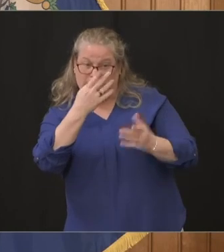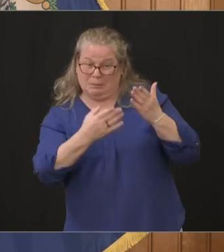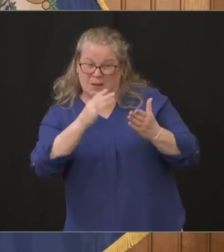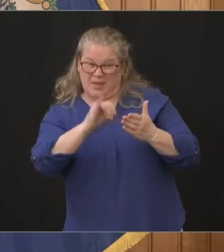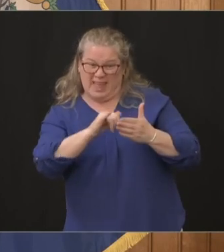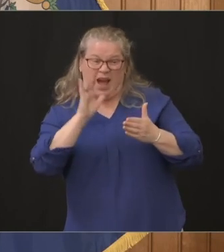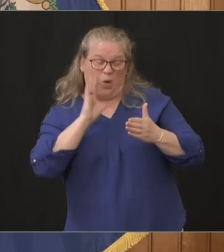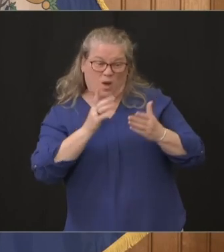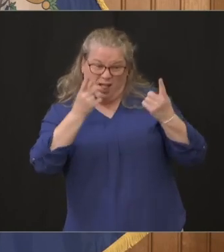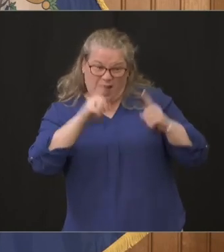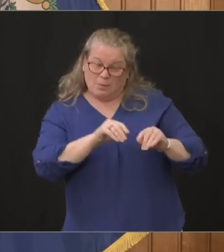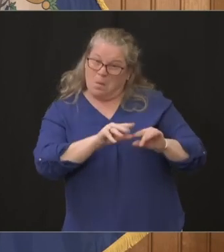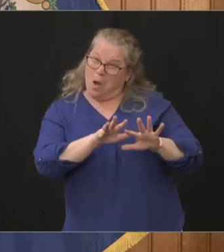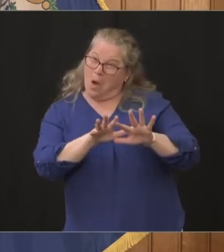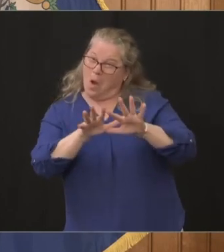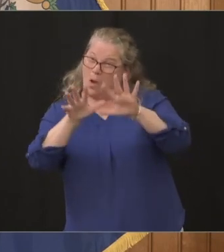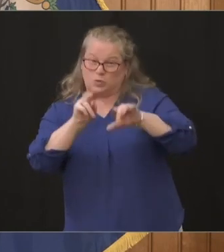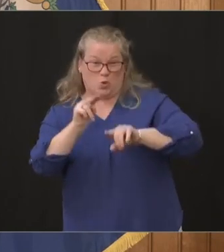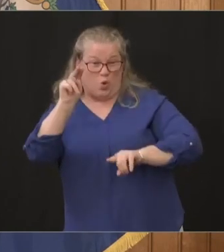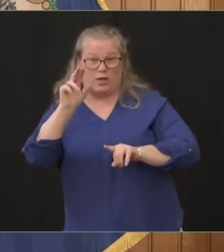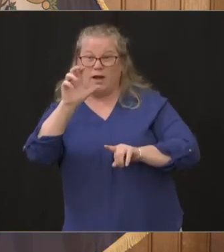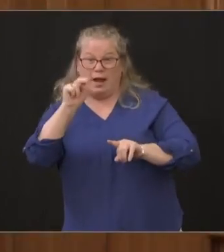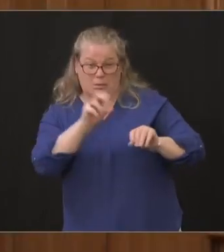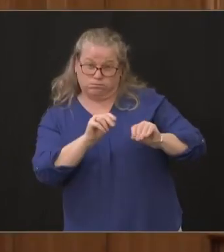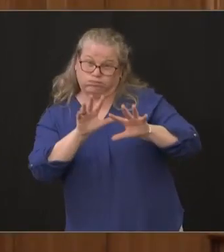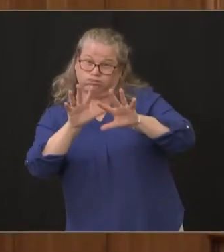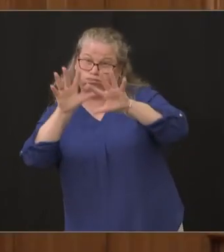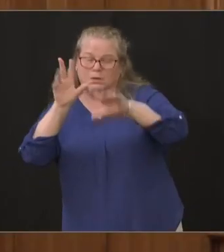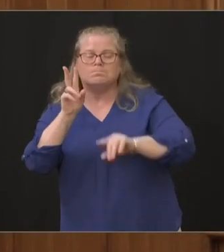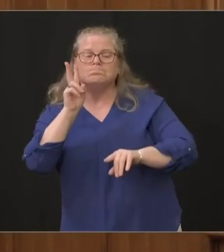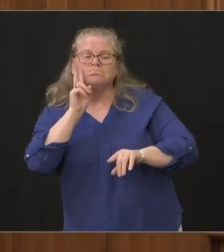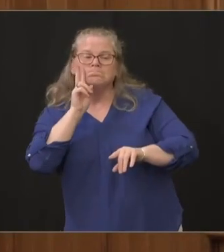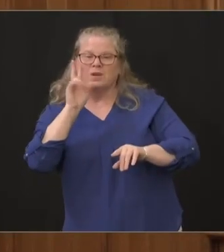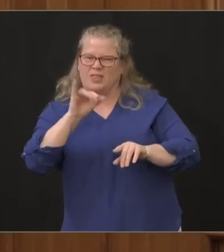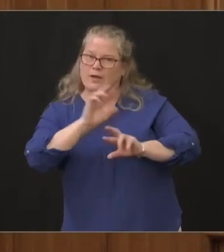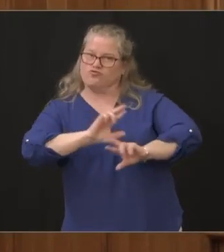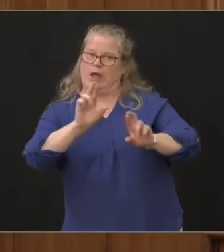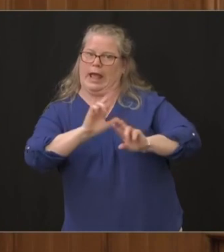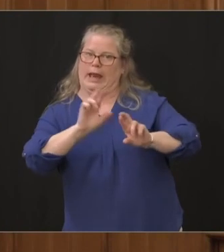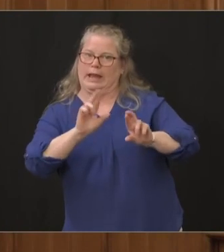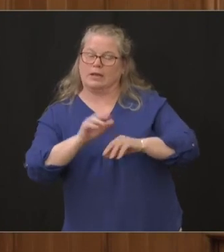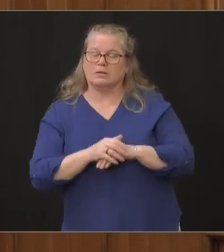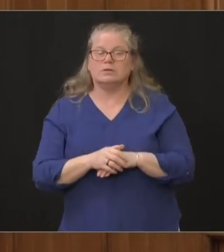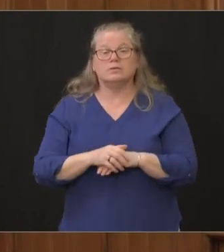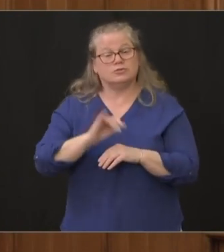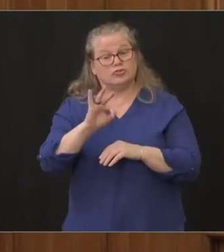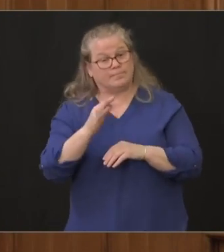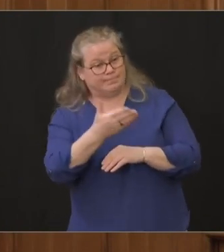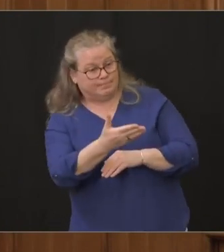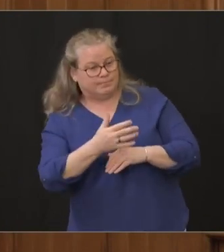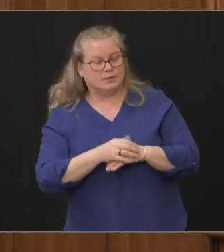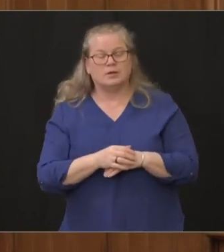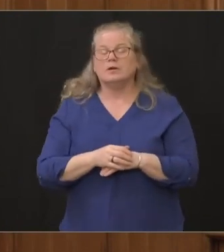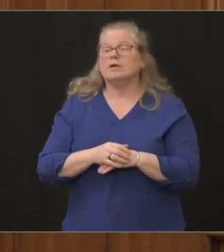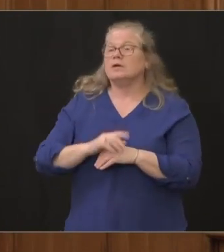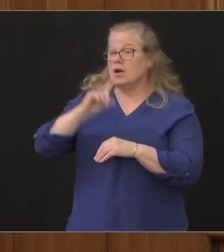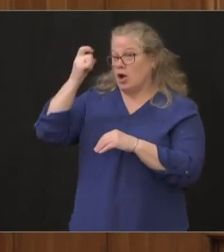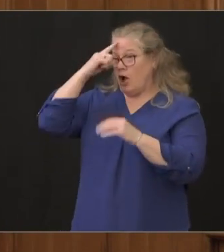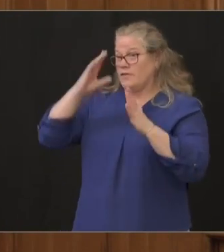ready for the surge Jeff thank you governor and let me first begin by thanking you for your leadership in the state of Connecticut